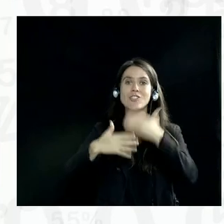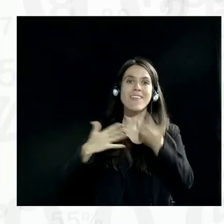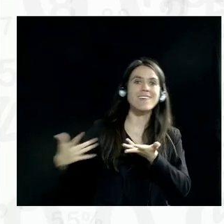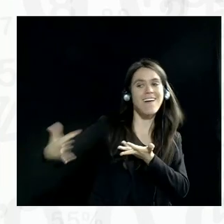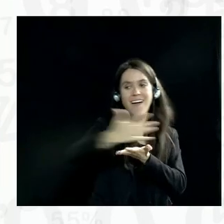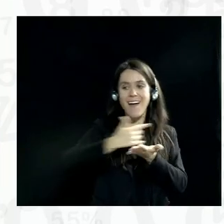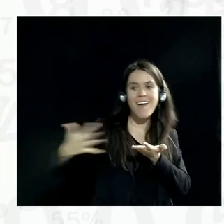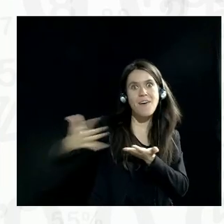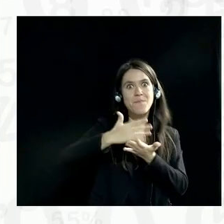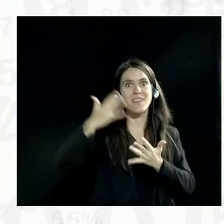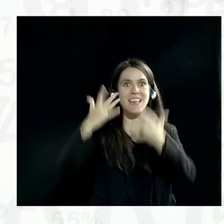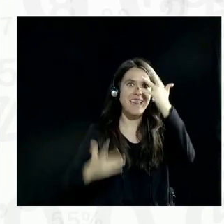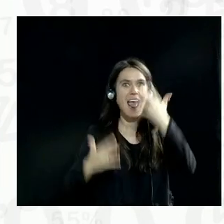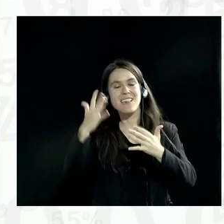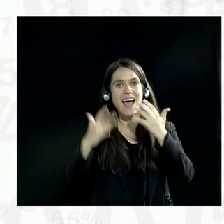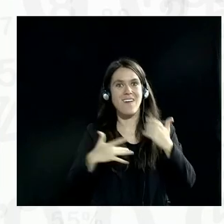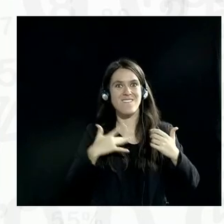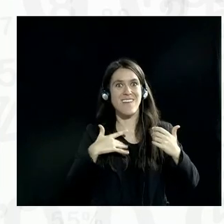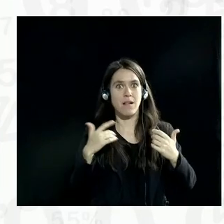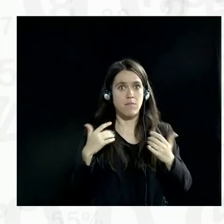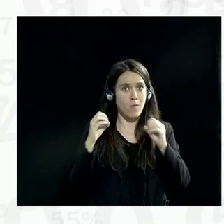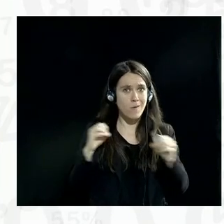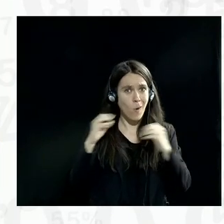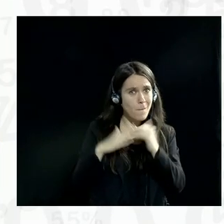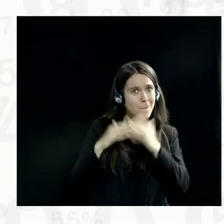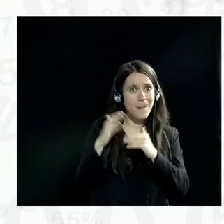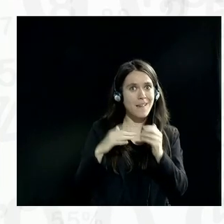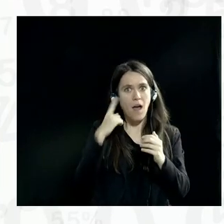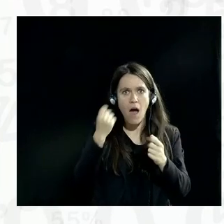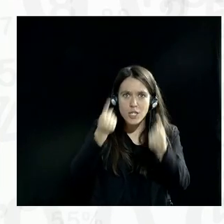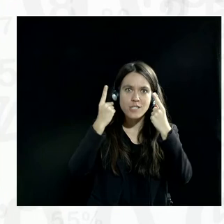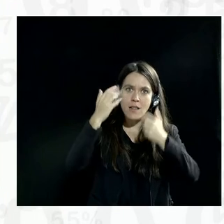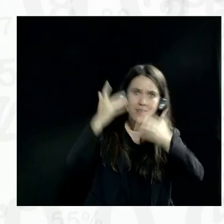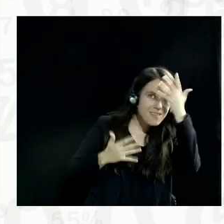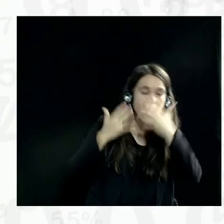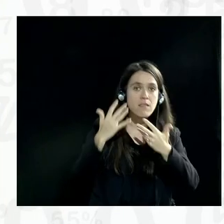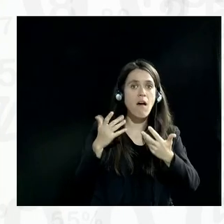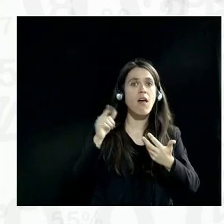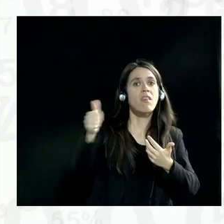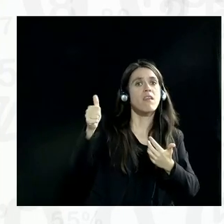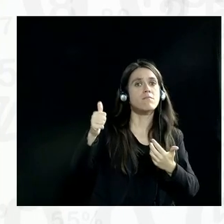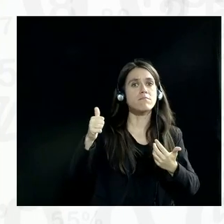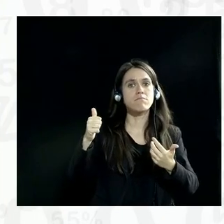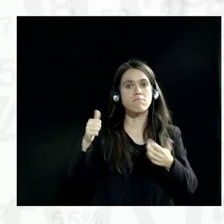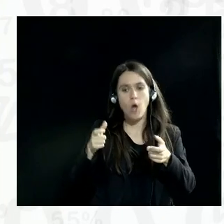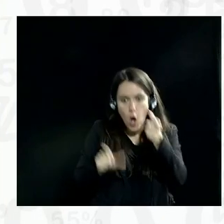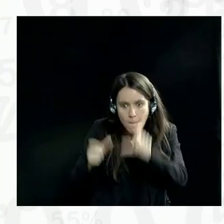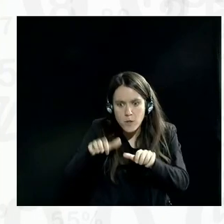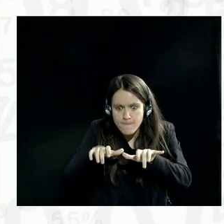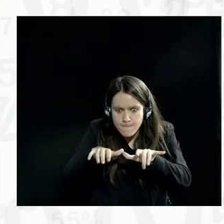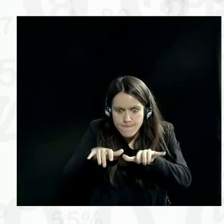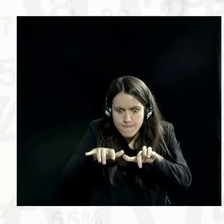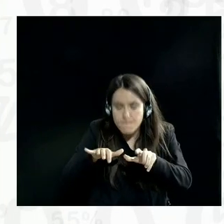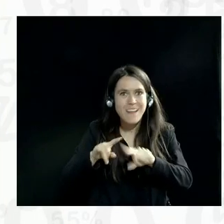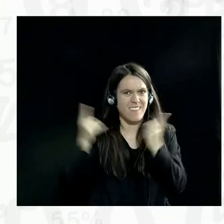data that are not necessarily built by people who understand data, but they are built by people who understand computer science, and it's a very